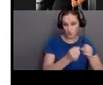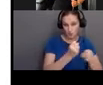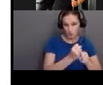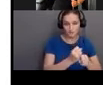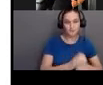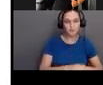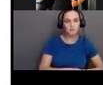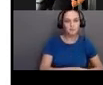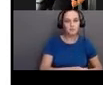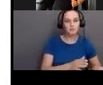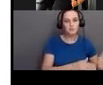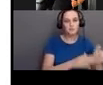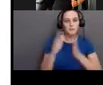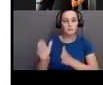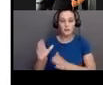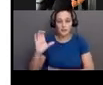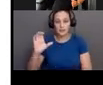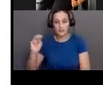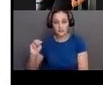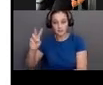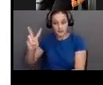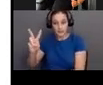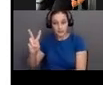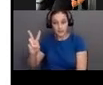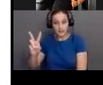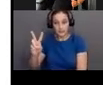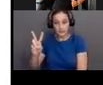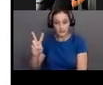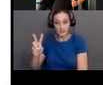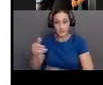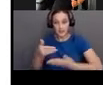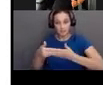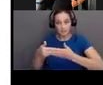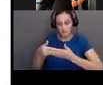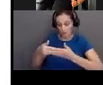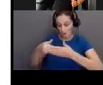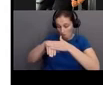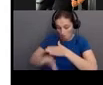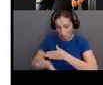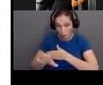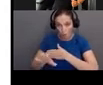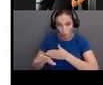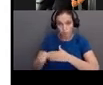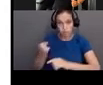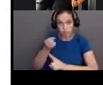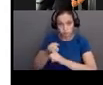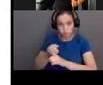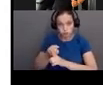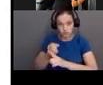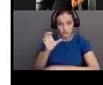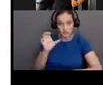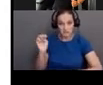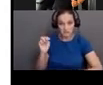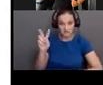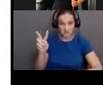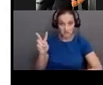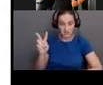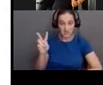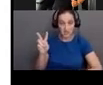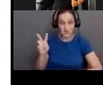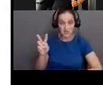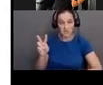if we look at CMD, infants born with CMD that are born with birth defects, we're talking somewhere between